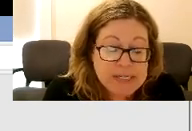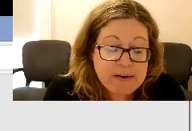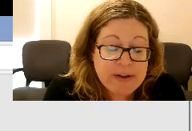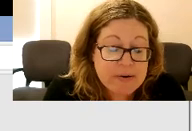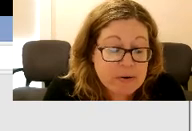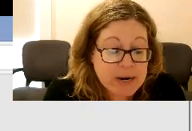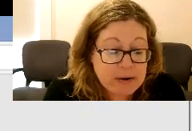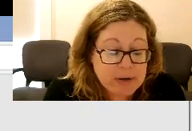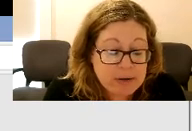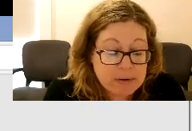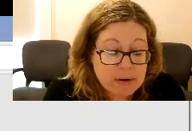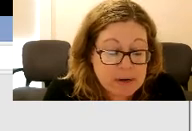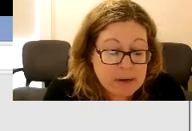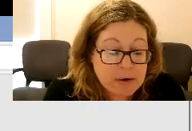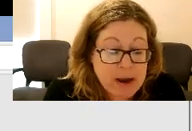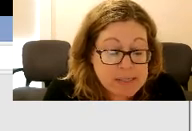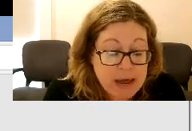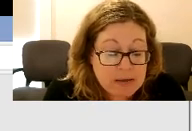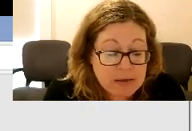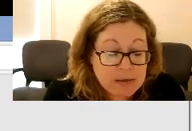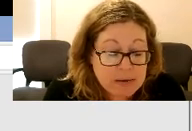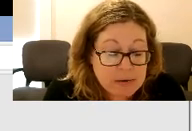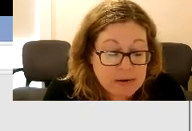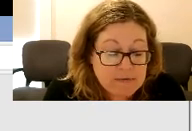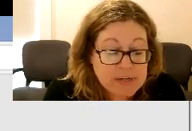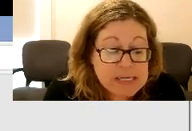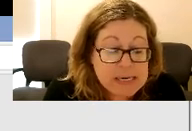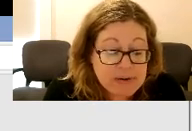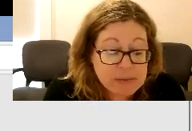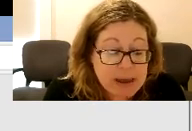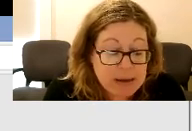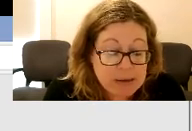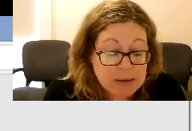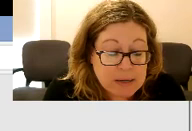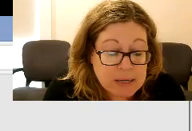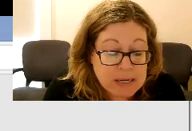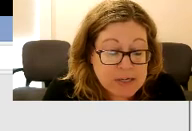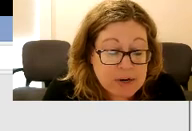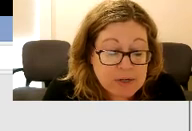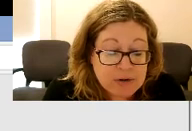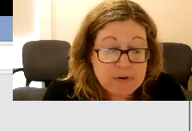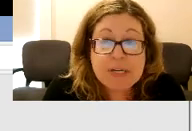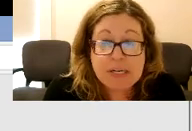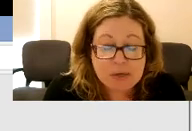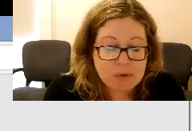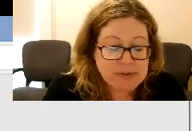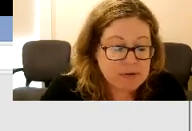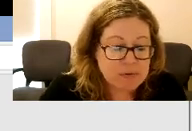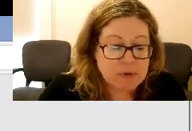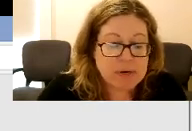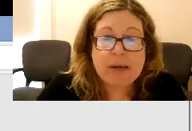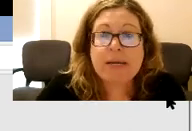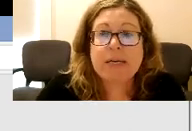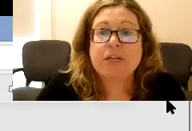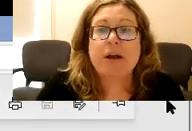Countryside Federal Credit Union, Crouse Health, Fulton Savings Bank, Syracuse University School of